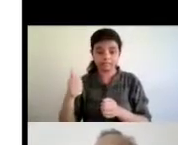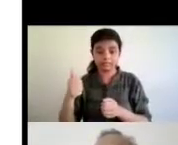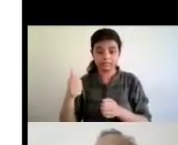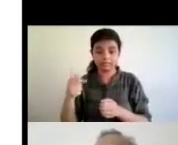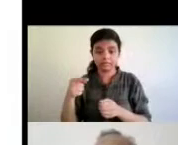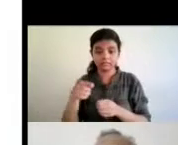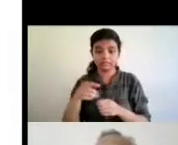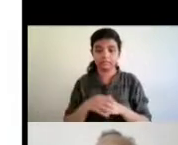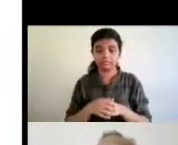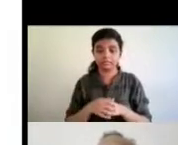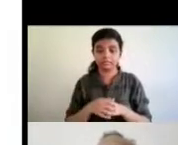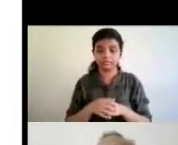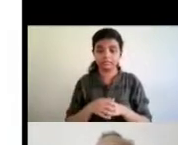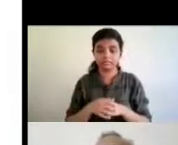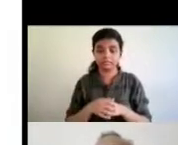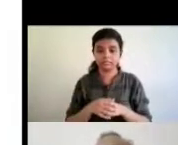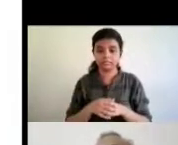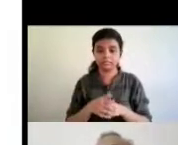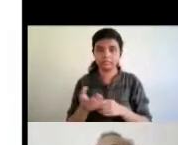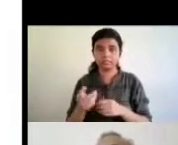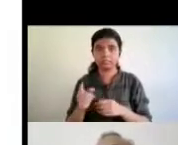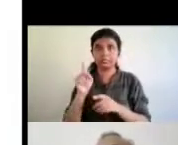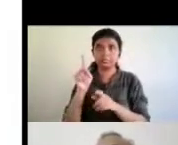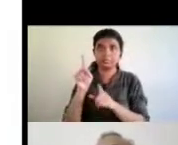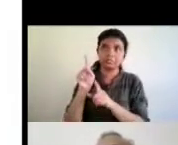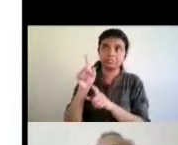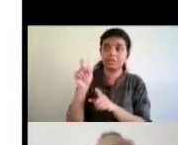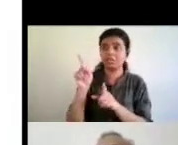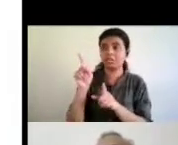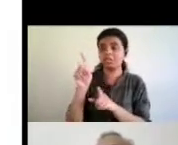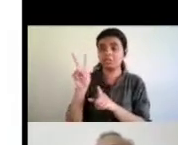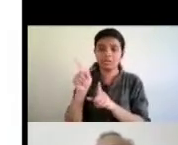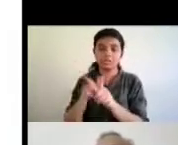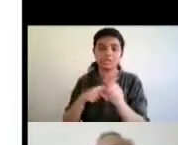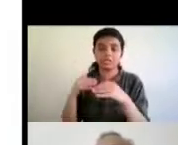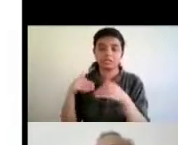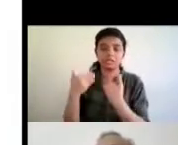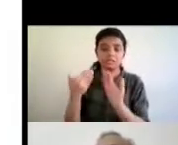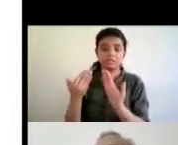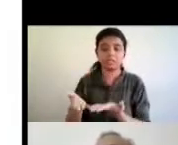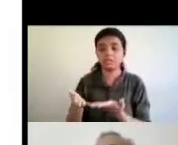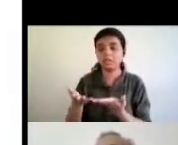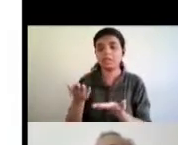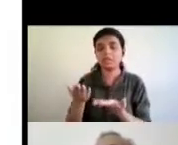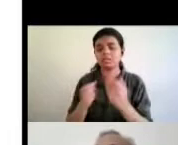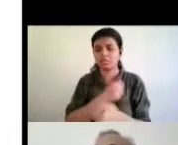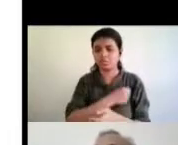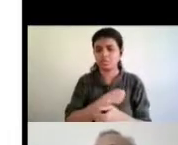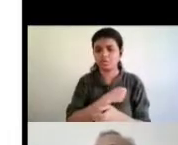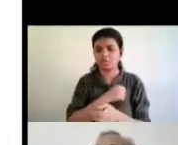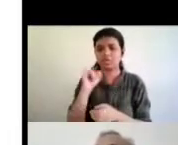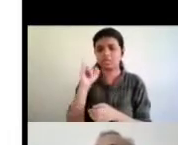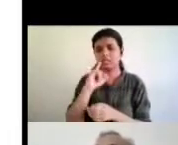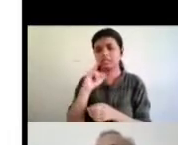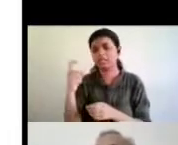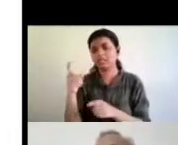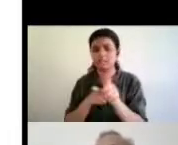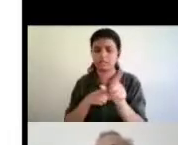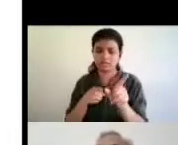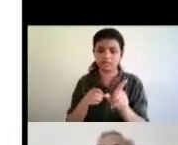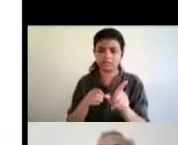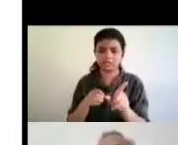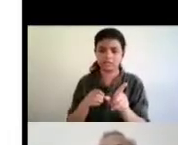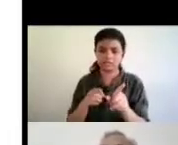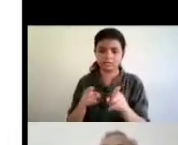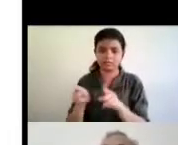in in since for almost 10 12 years or maybe sorry just about six seven years before